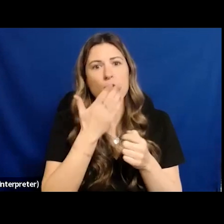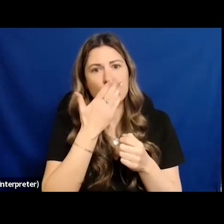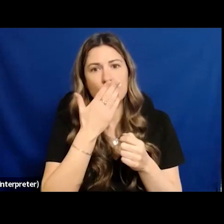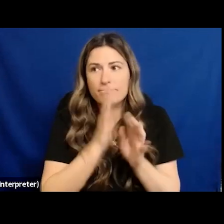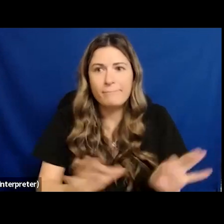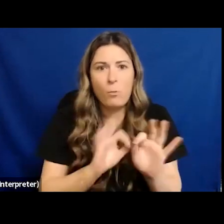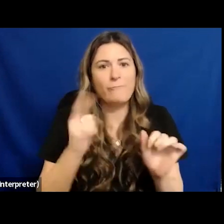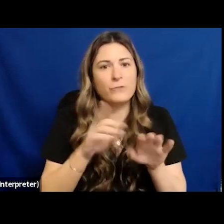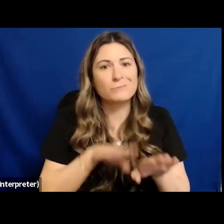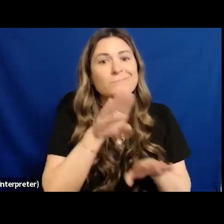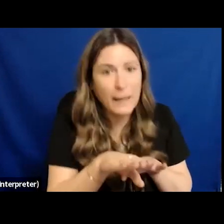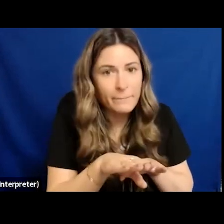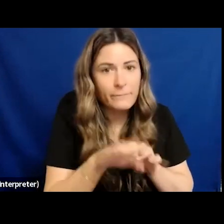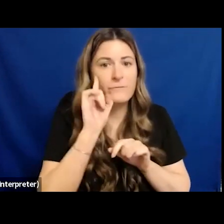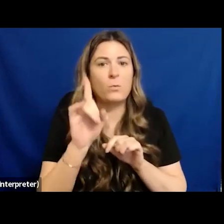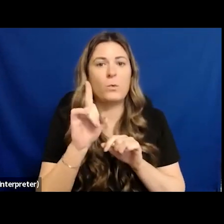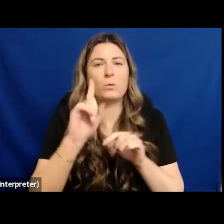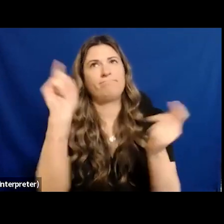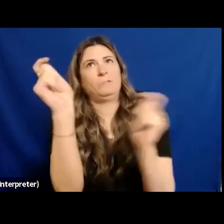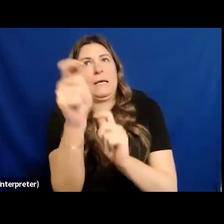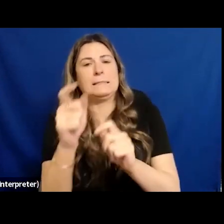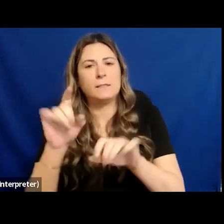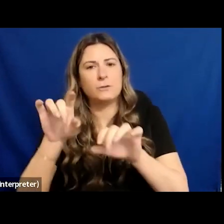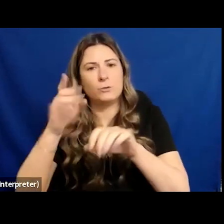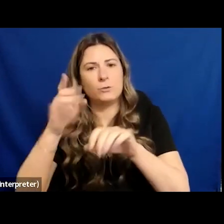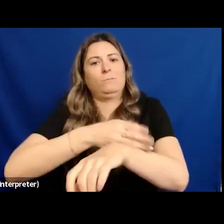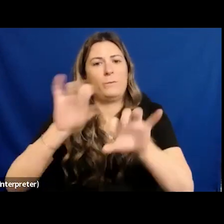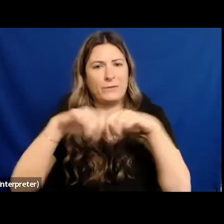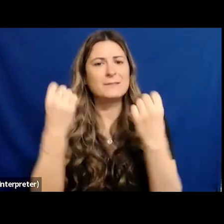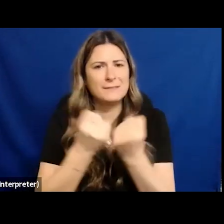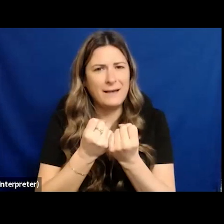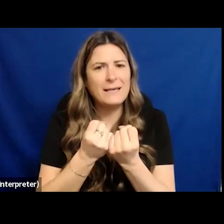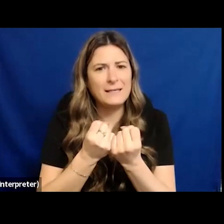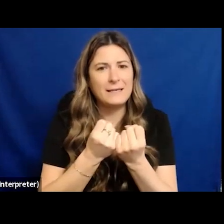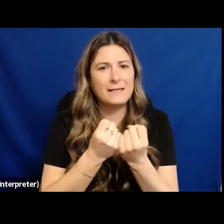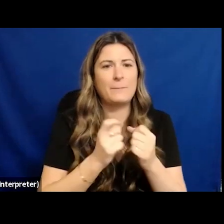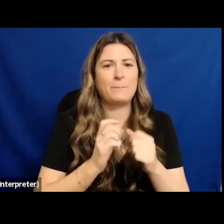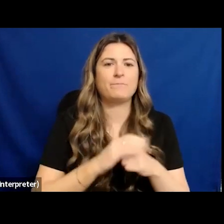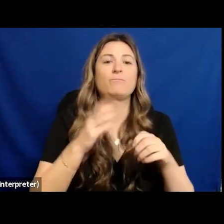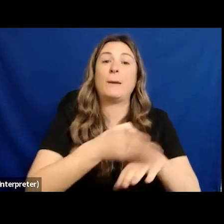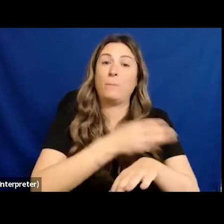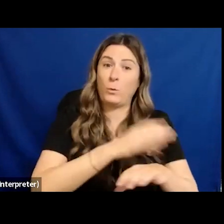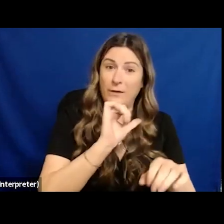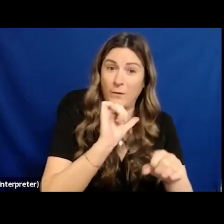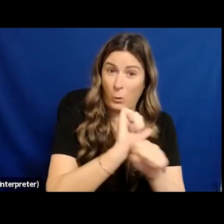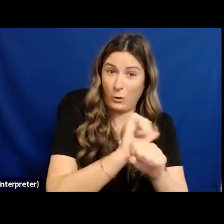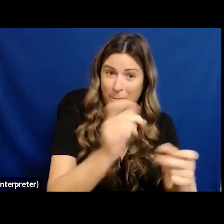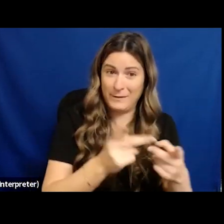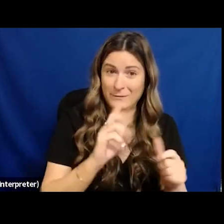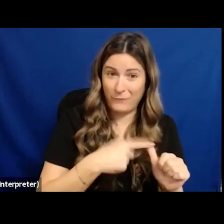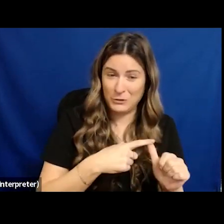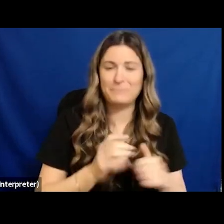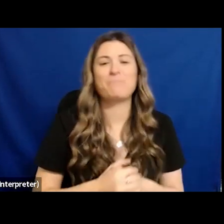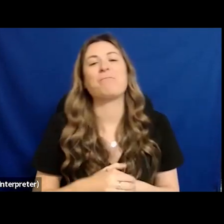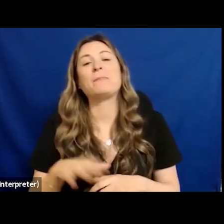I've been watching, I know none of you do this, but lately I've been watching TV. And I've been watching a late 60s TV show,